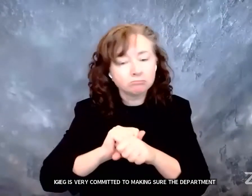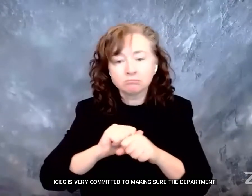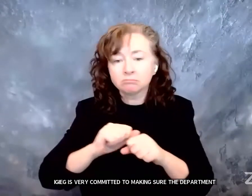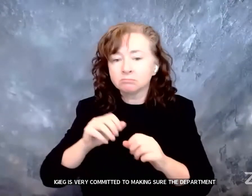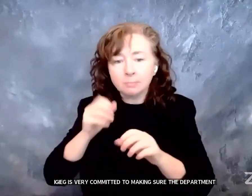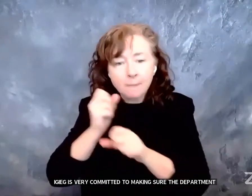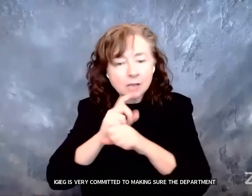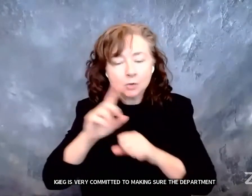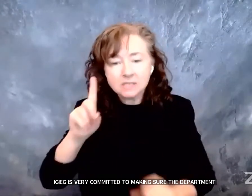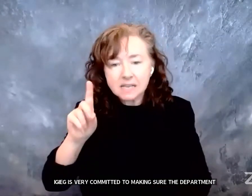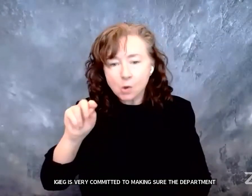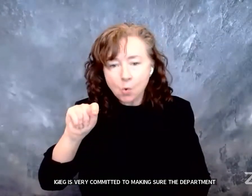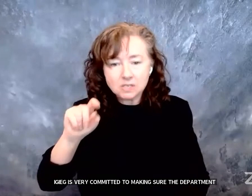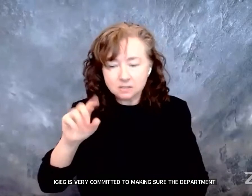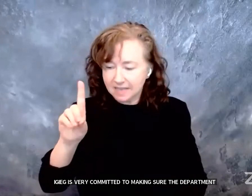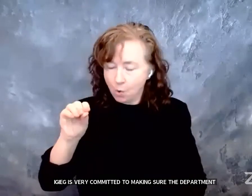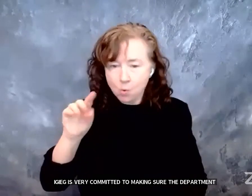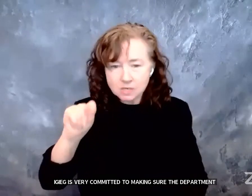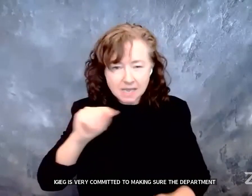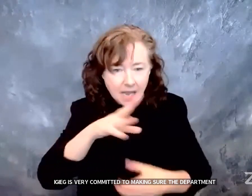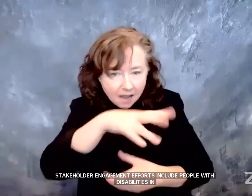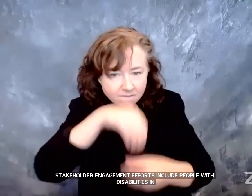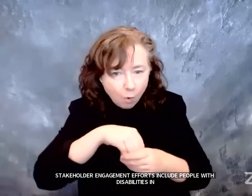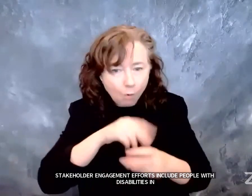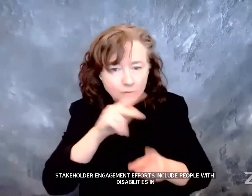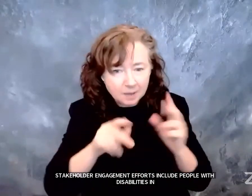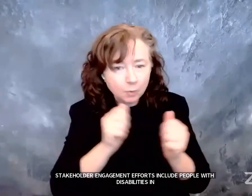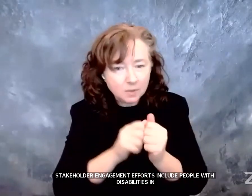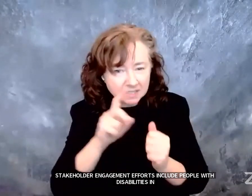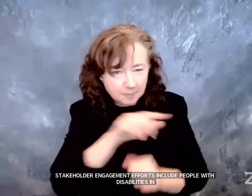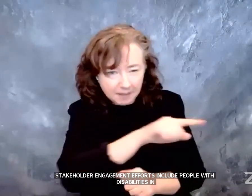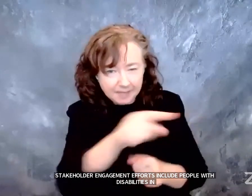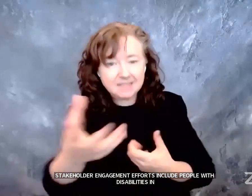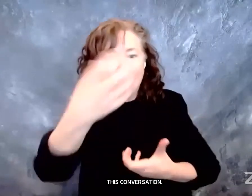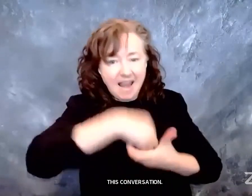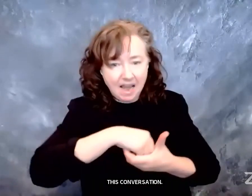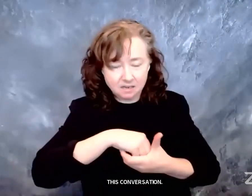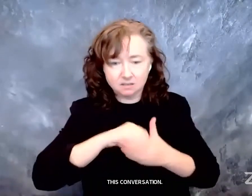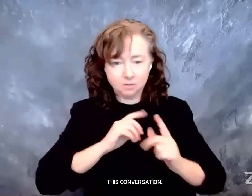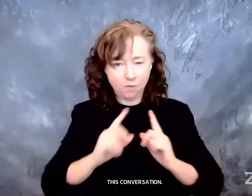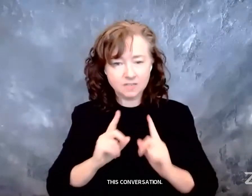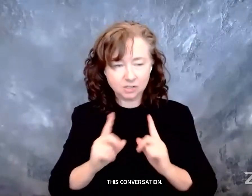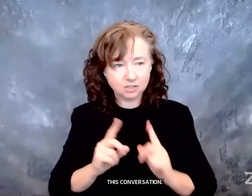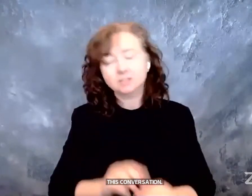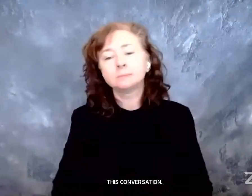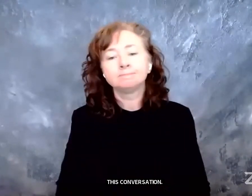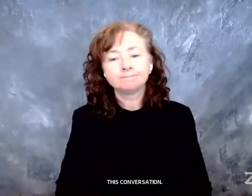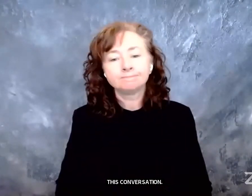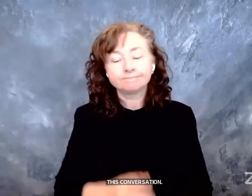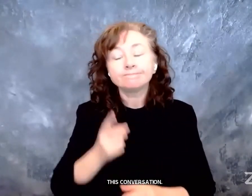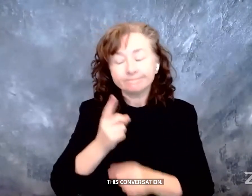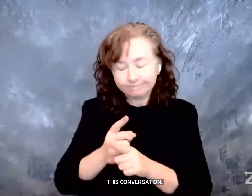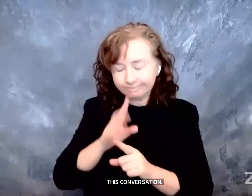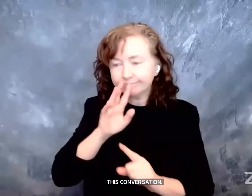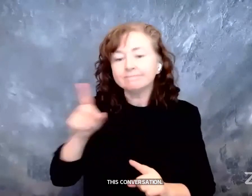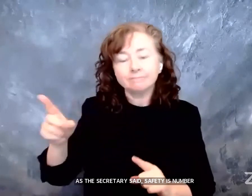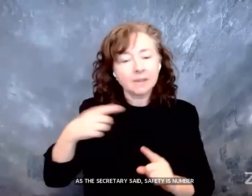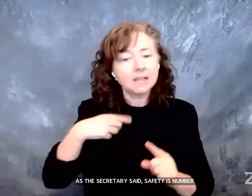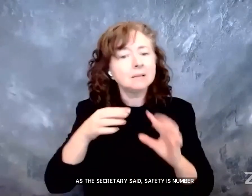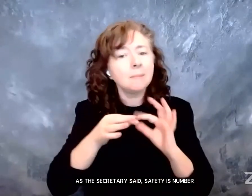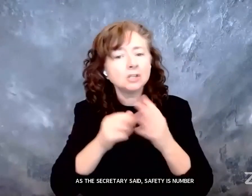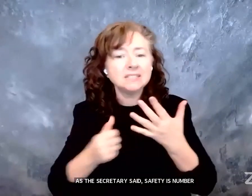disabilities in this important conversation. As the Secretary said, safety is our number one priority. As don't think that